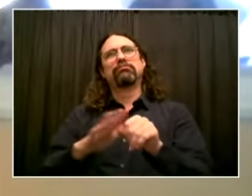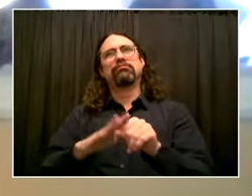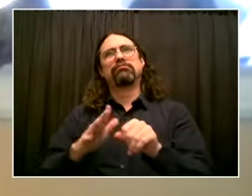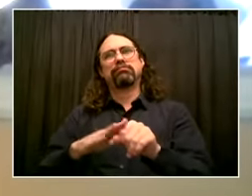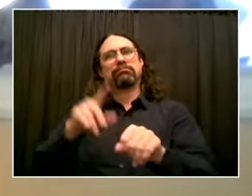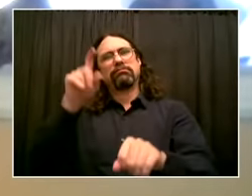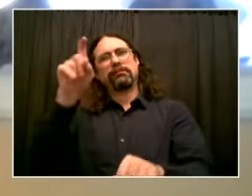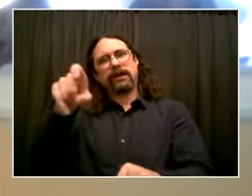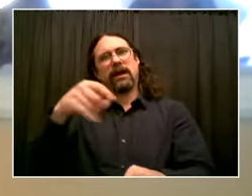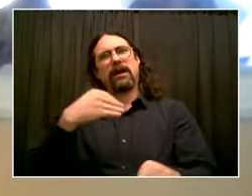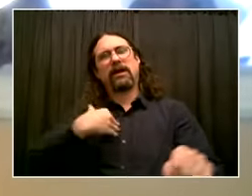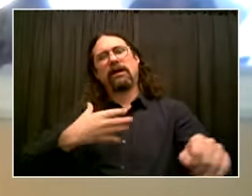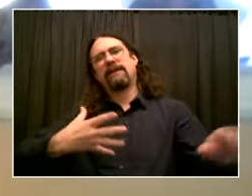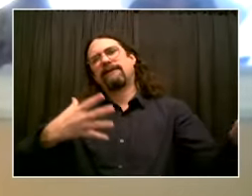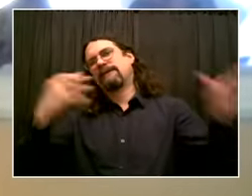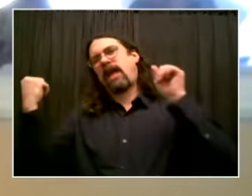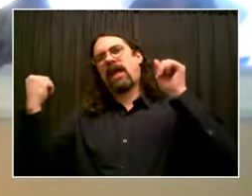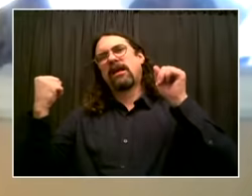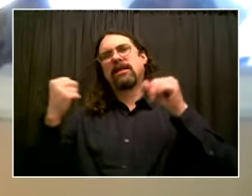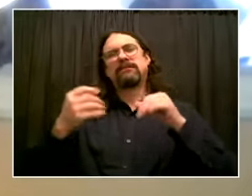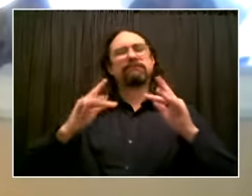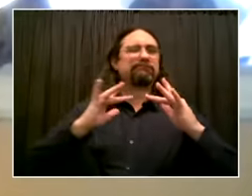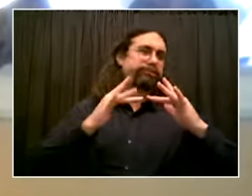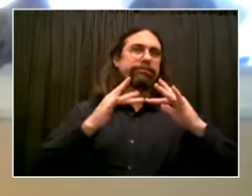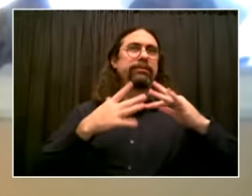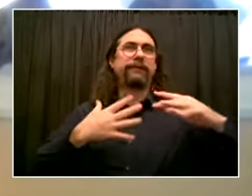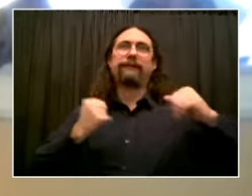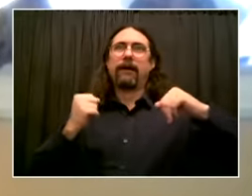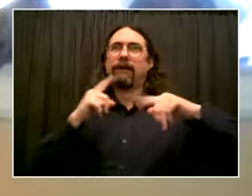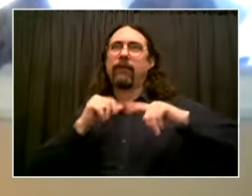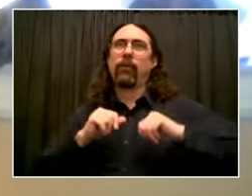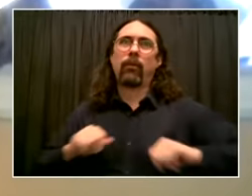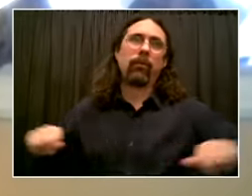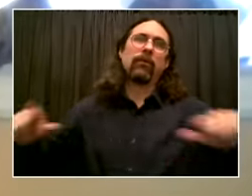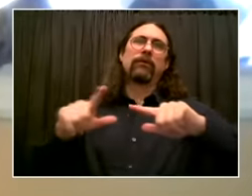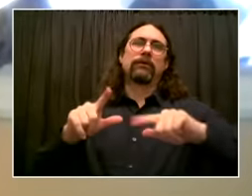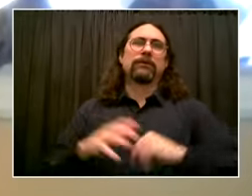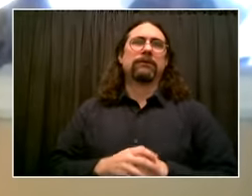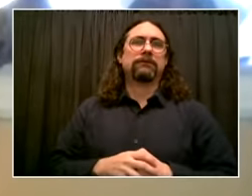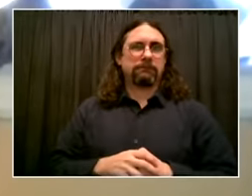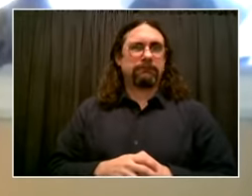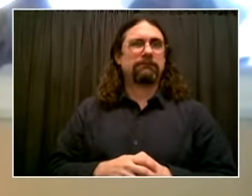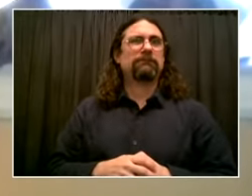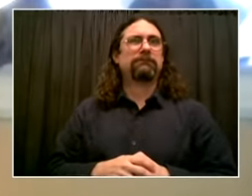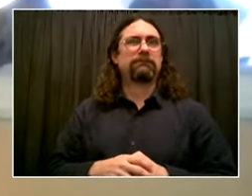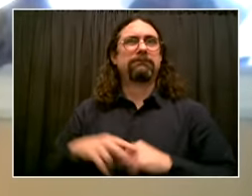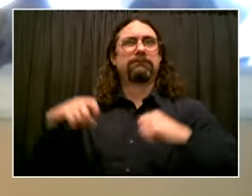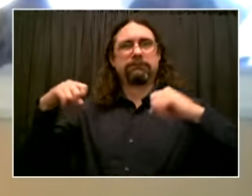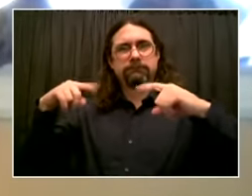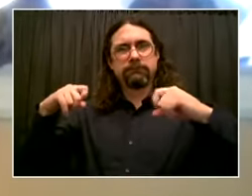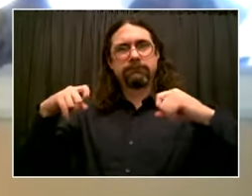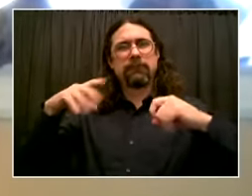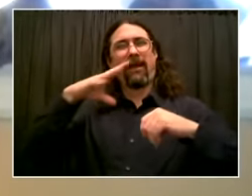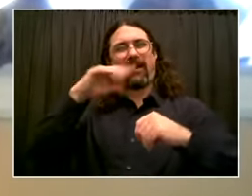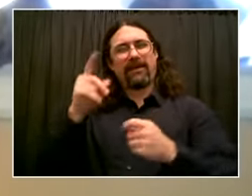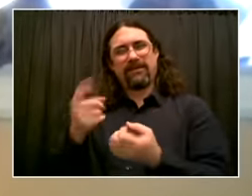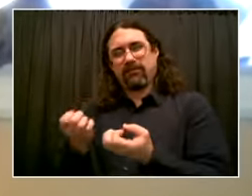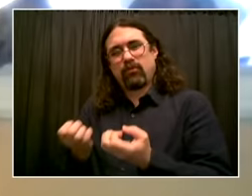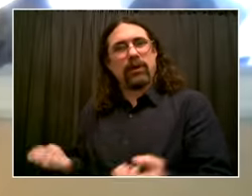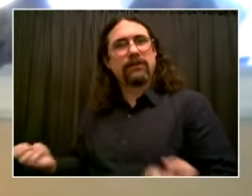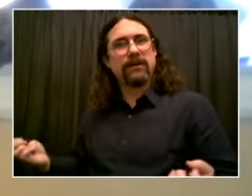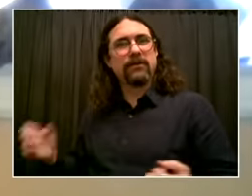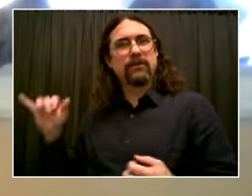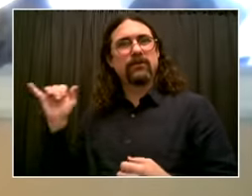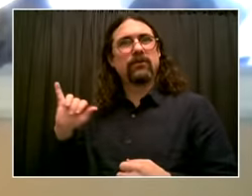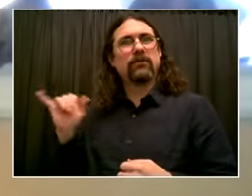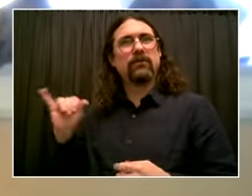And that piece is really two pieces as well, right? The first piece is about build out. And I think that we're addressing some of